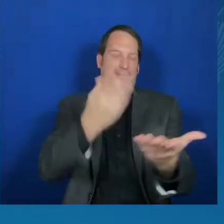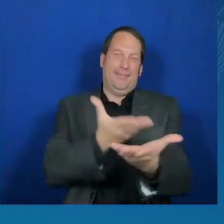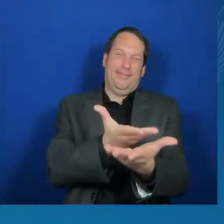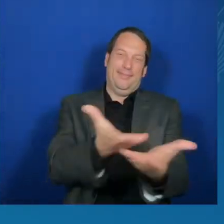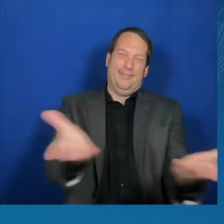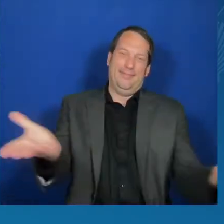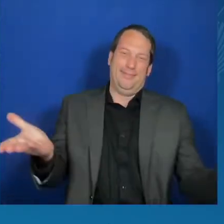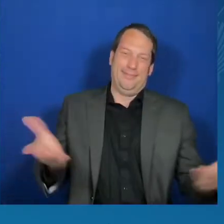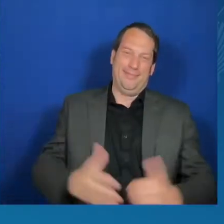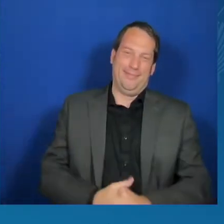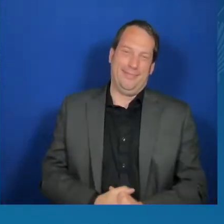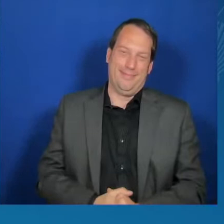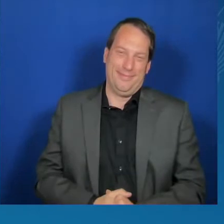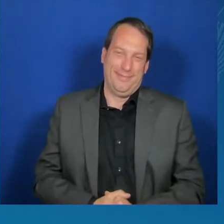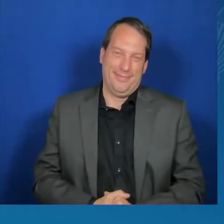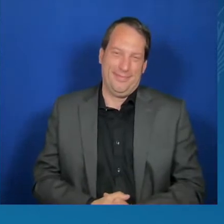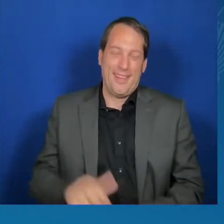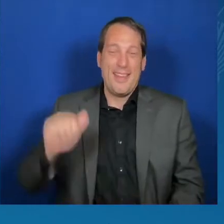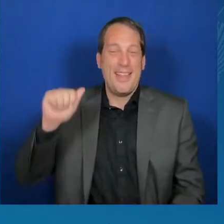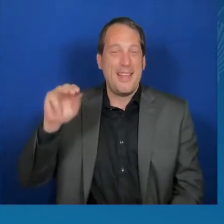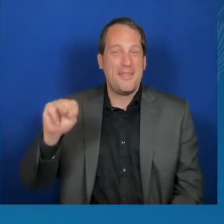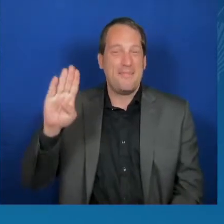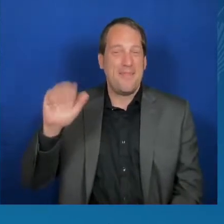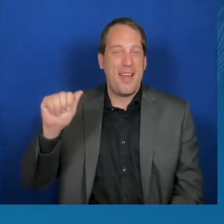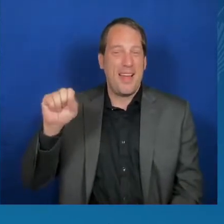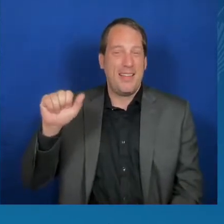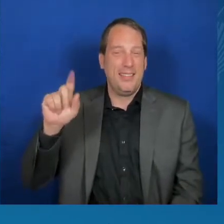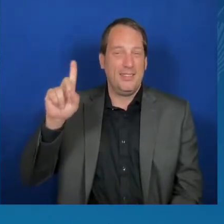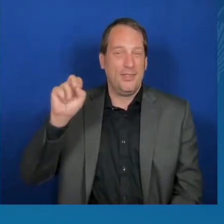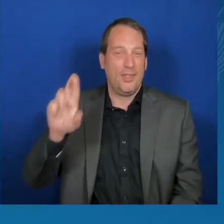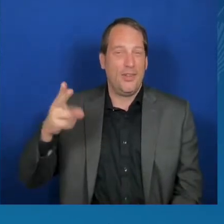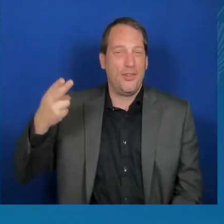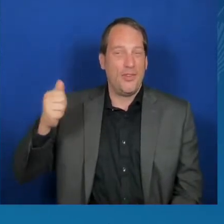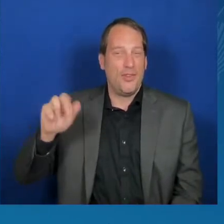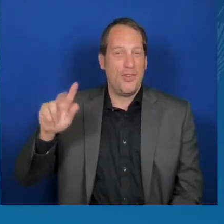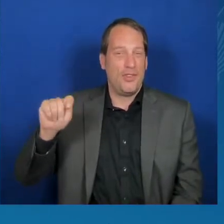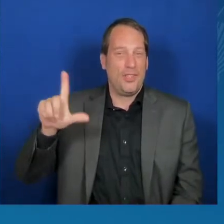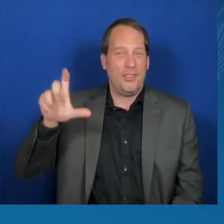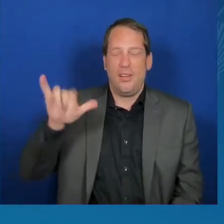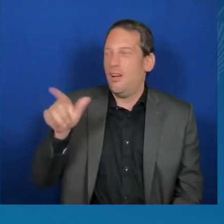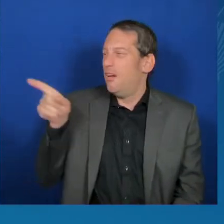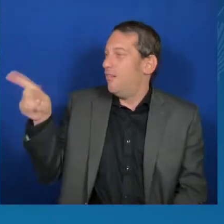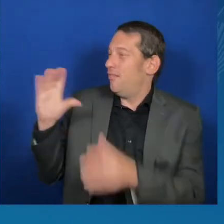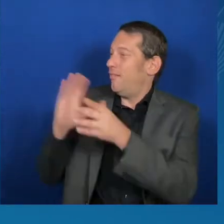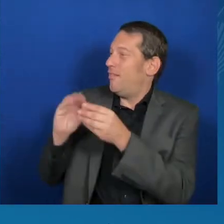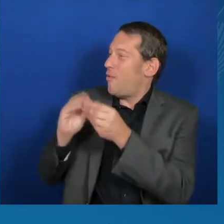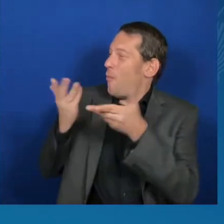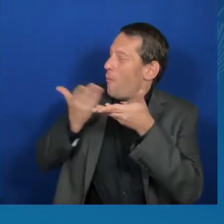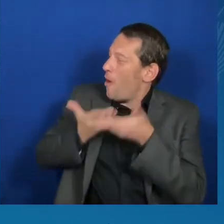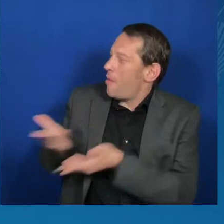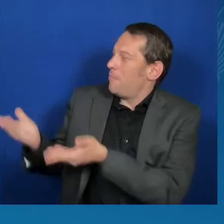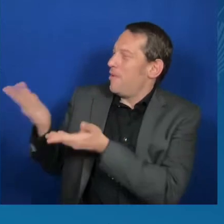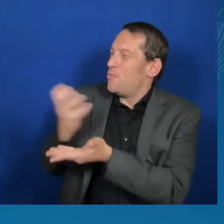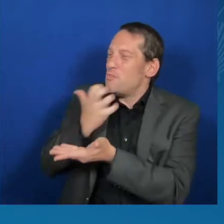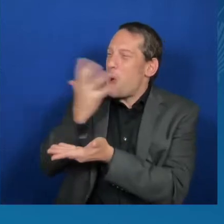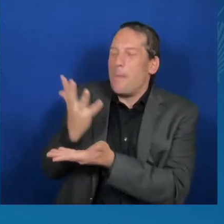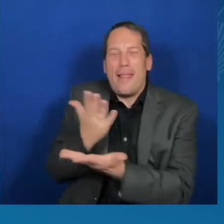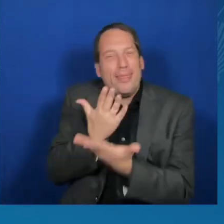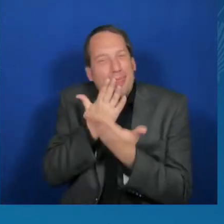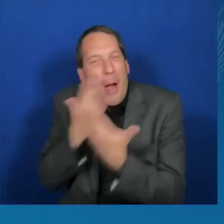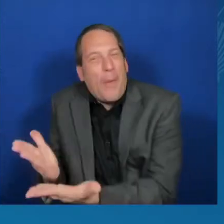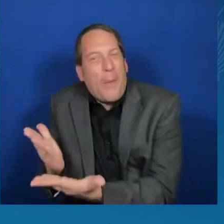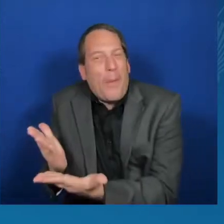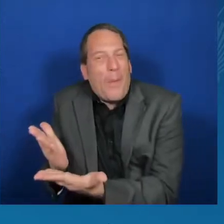Ambassador Hartley, thank you for the warm welcome that you gave us last night and today and for inviting us to be here with you.